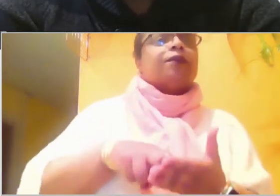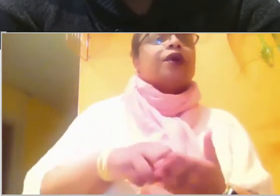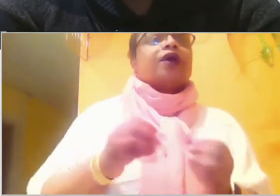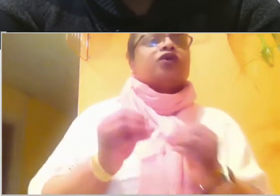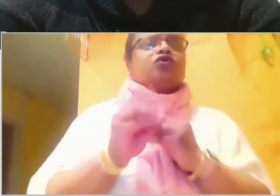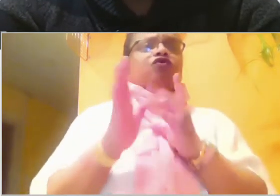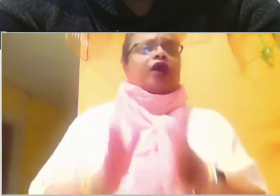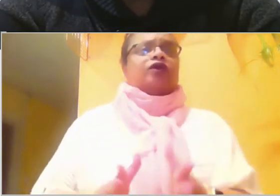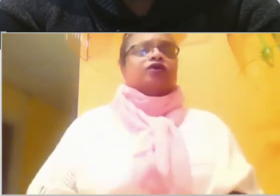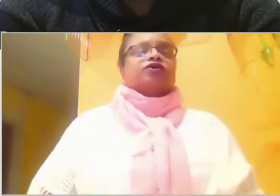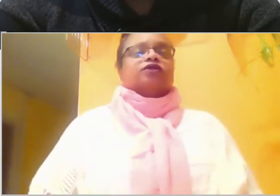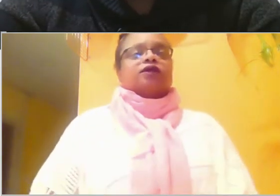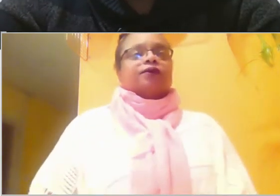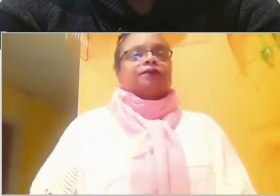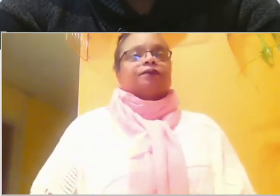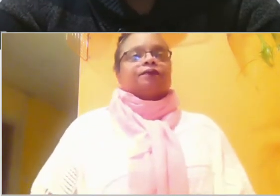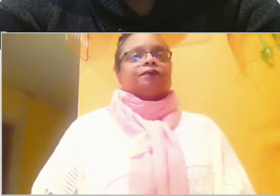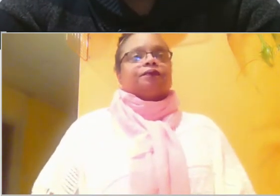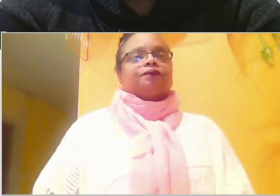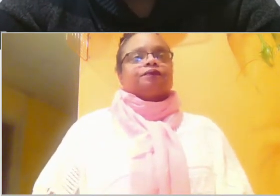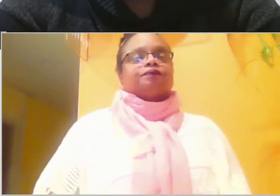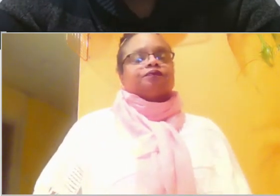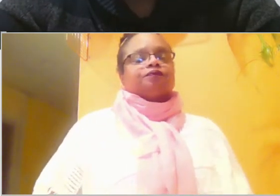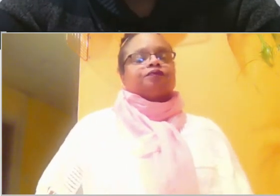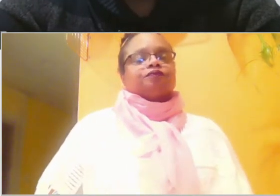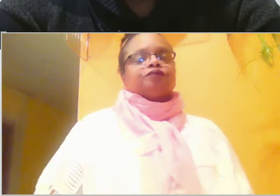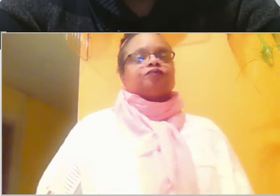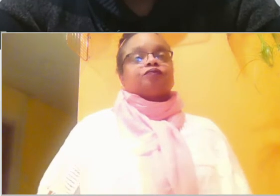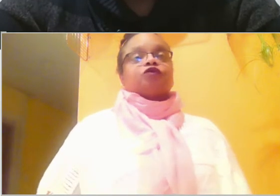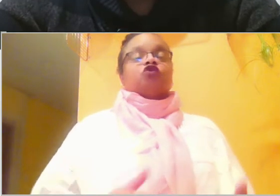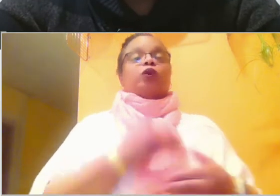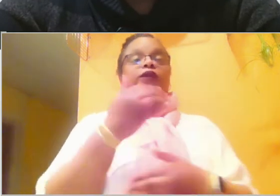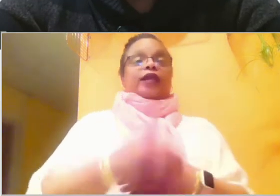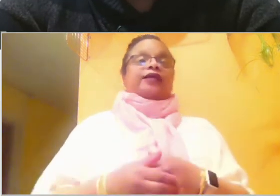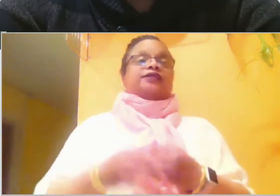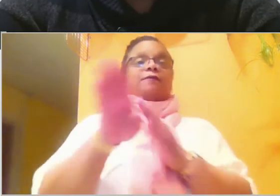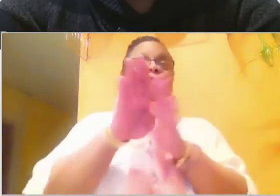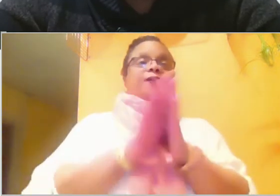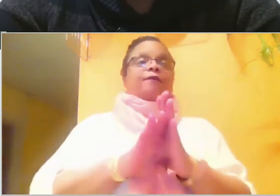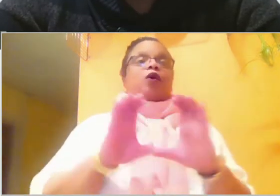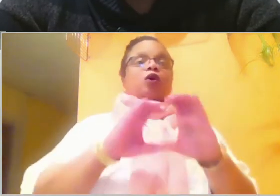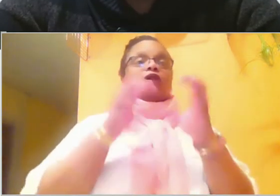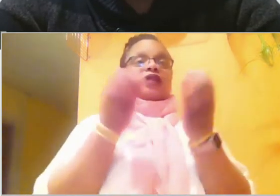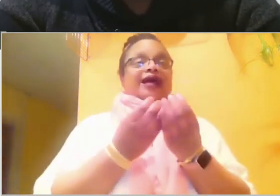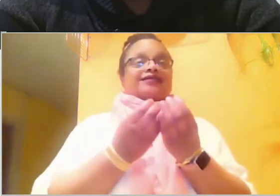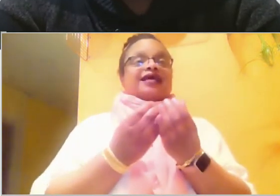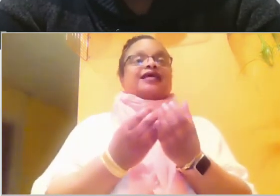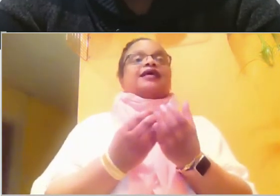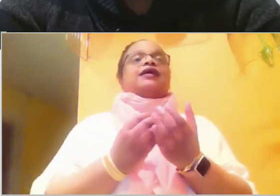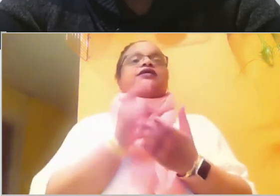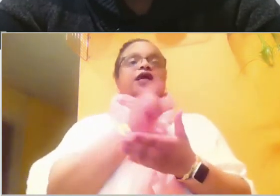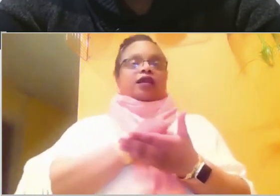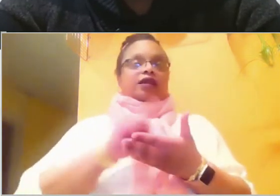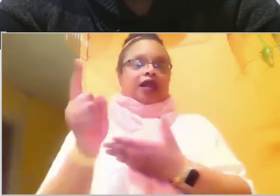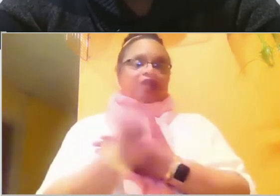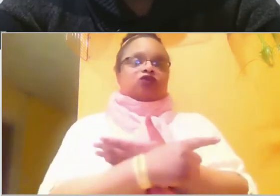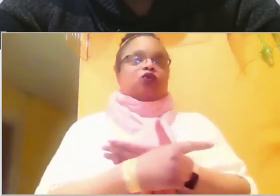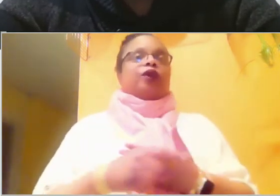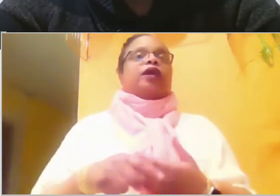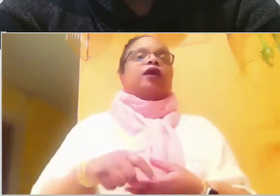our rotational group, so that you can attend. Our next Bible class will be next Wednesday, February